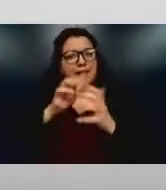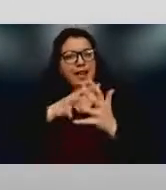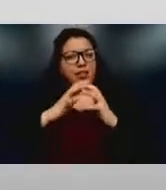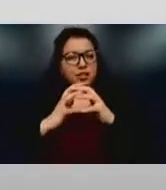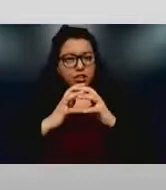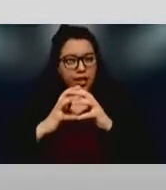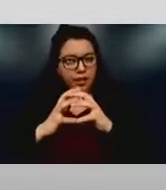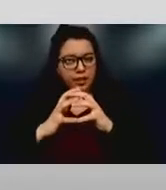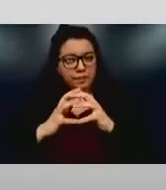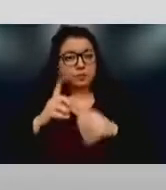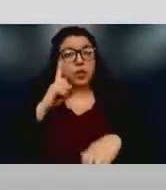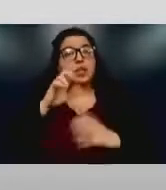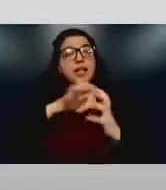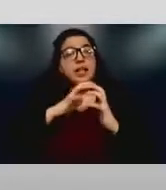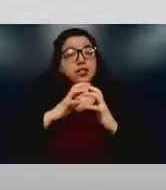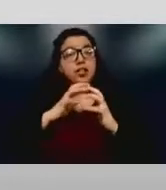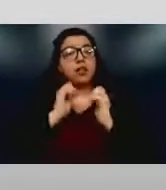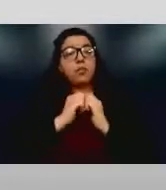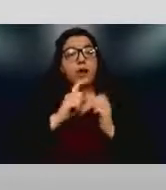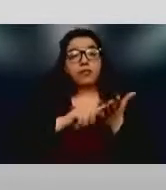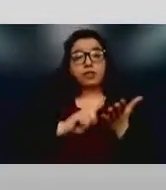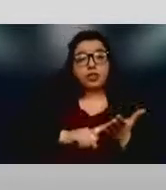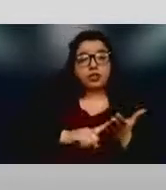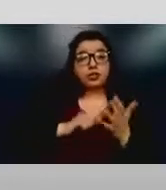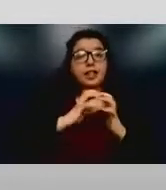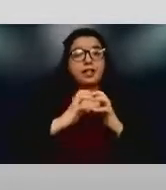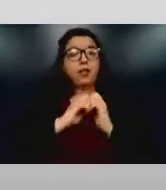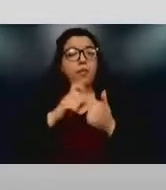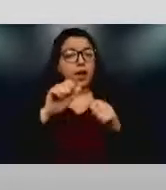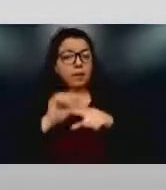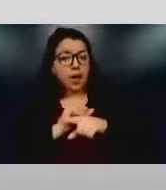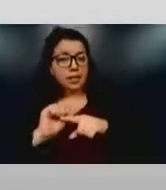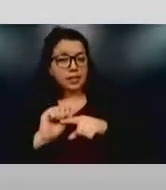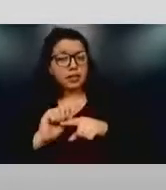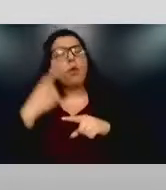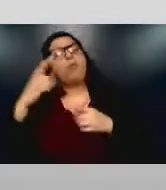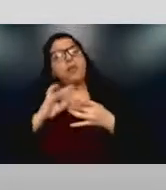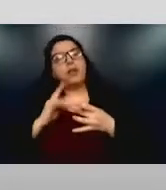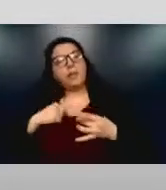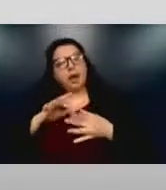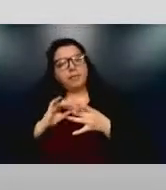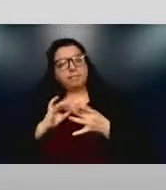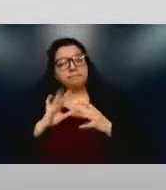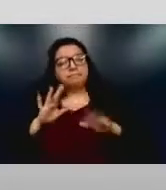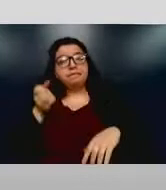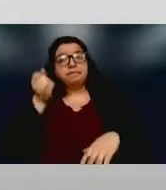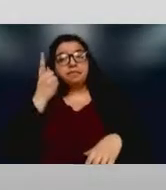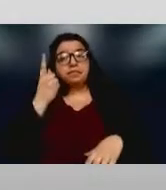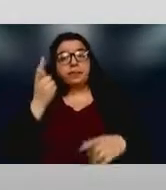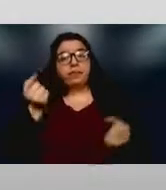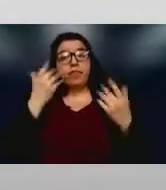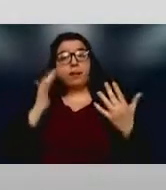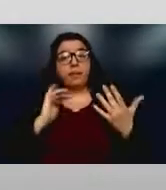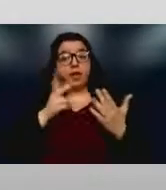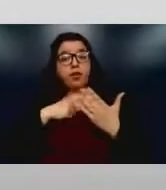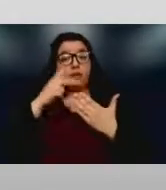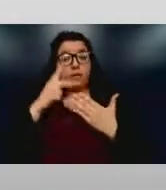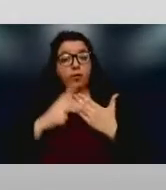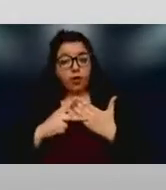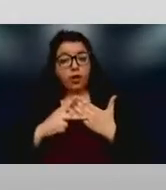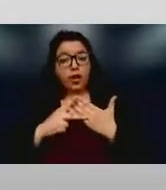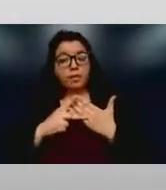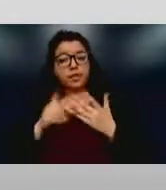as practice and as far as research. Just one comment I'll make is in many of our programs that deal with one